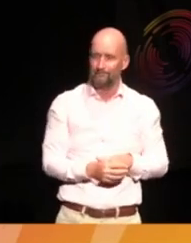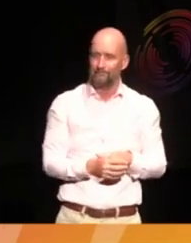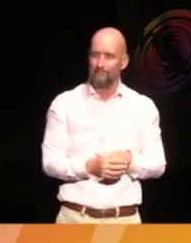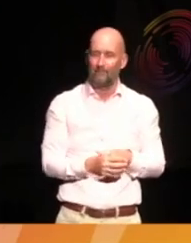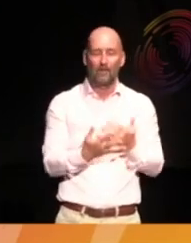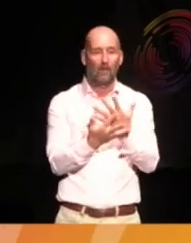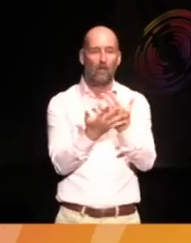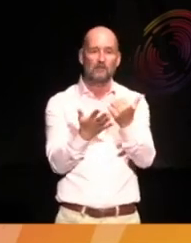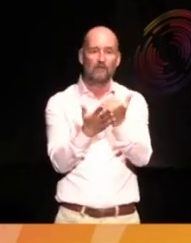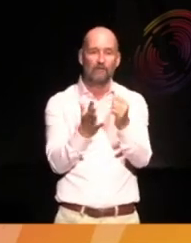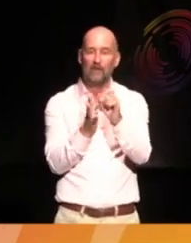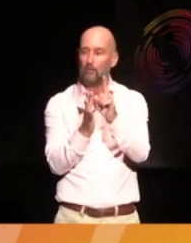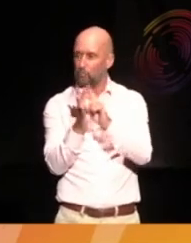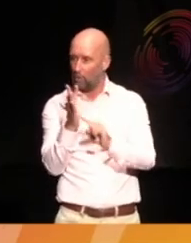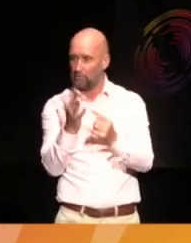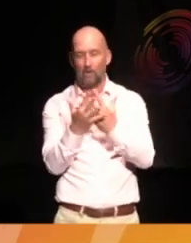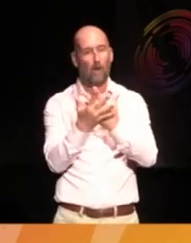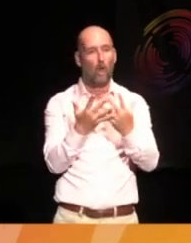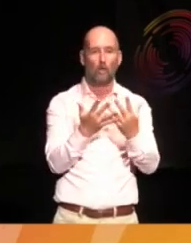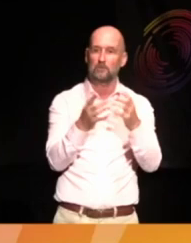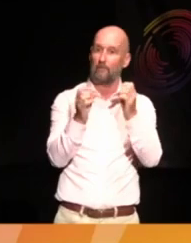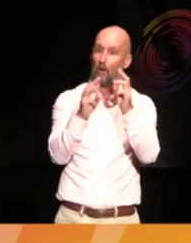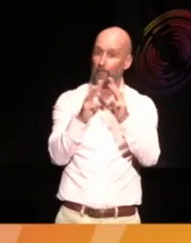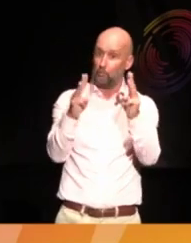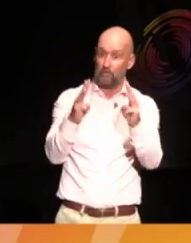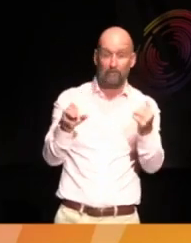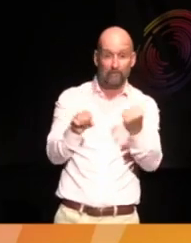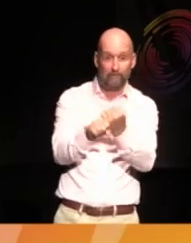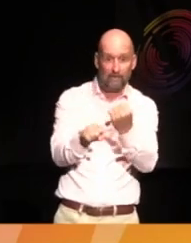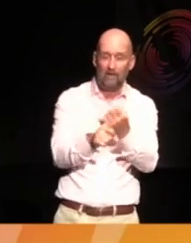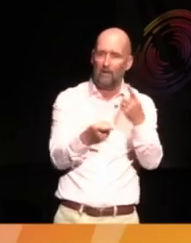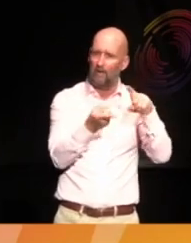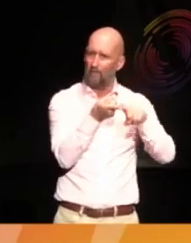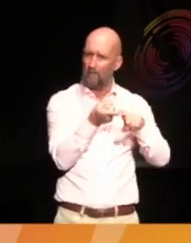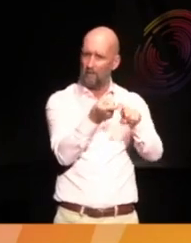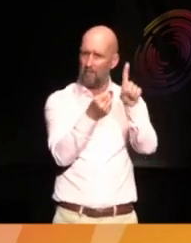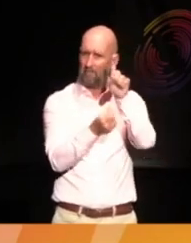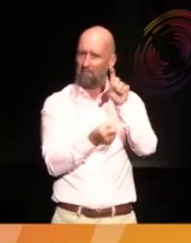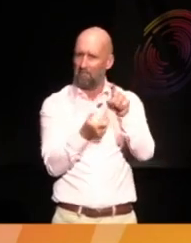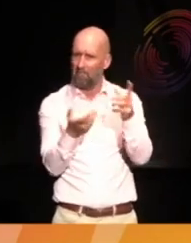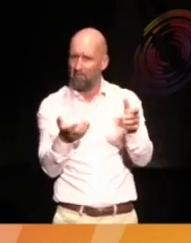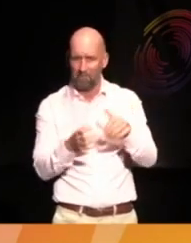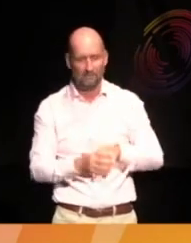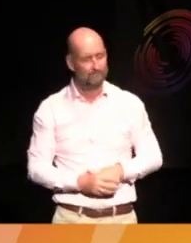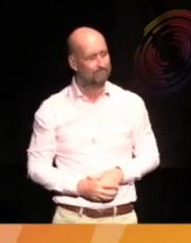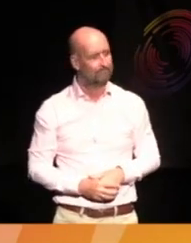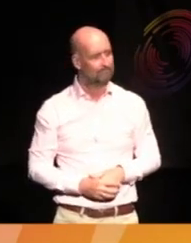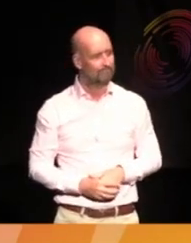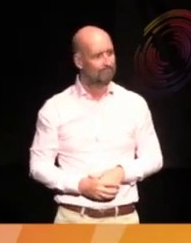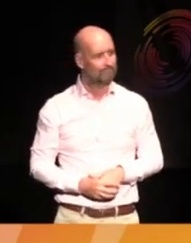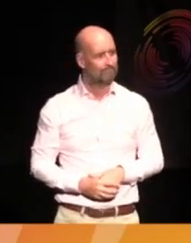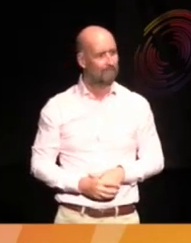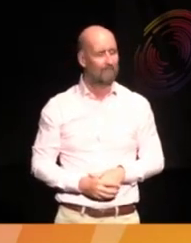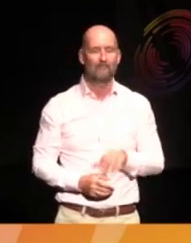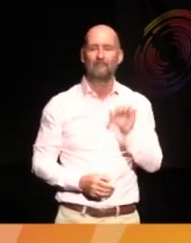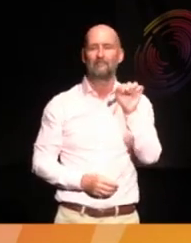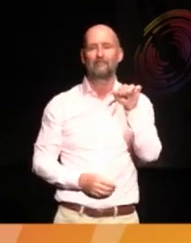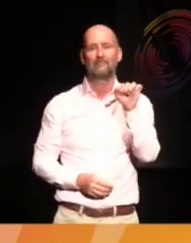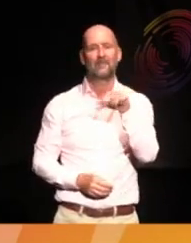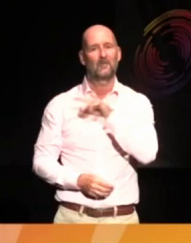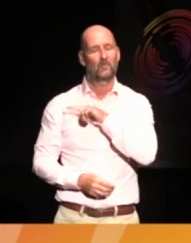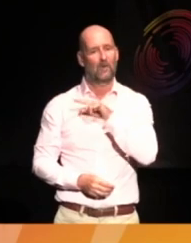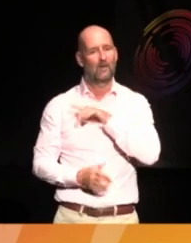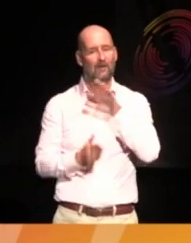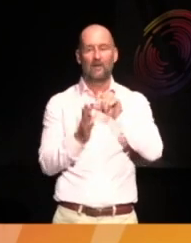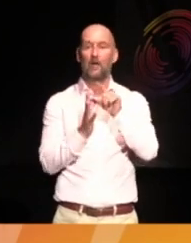great projects and lots of great museums that are doing stuff, but the permanence doesn't always feel there. Yeah. And the kind of the classic lurching